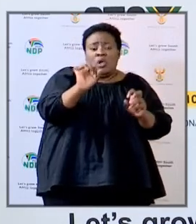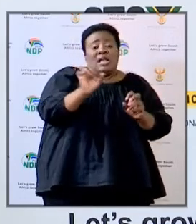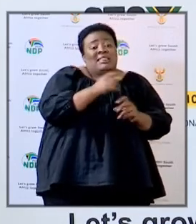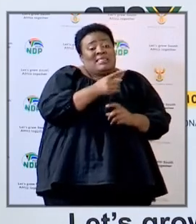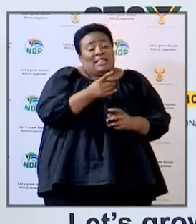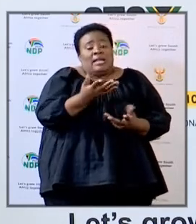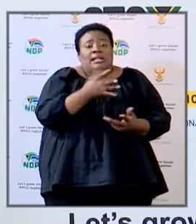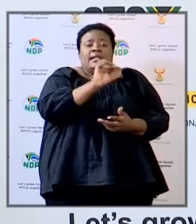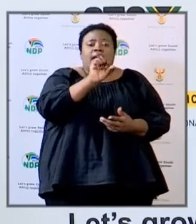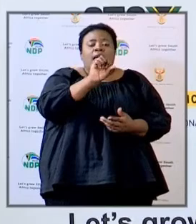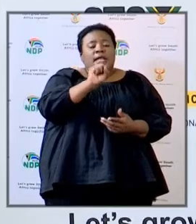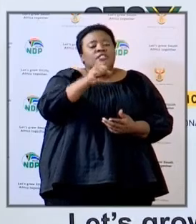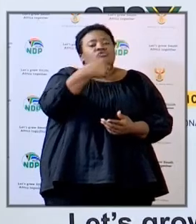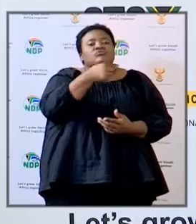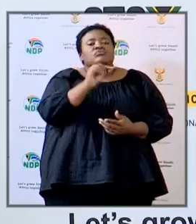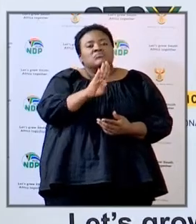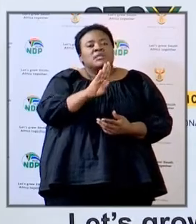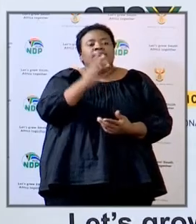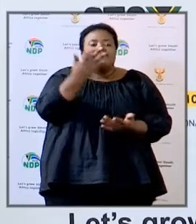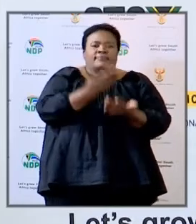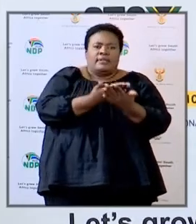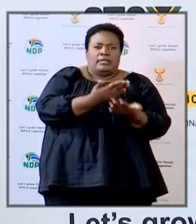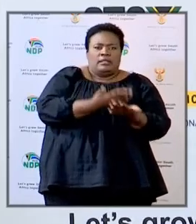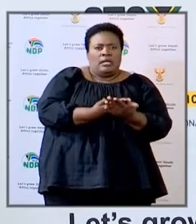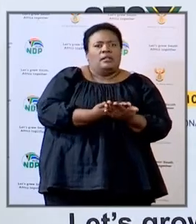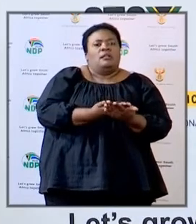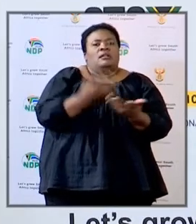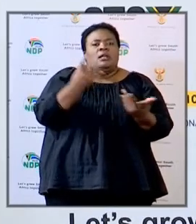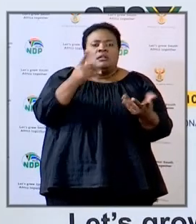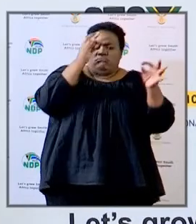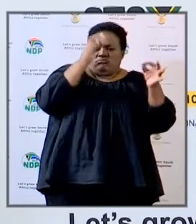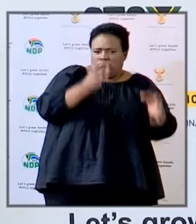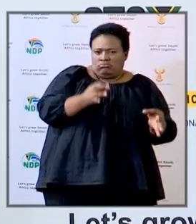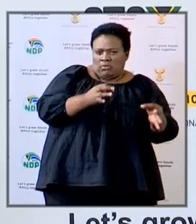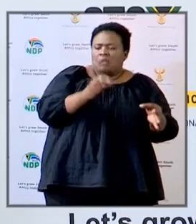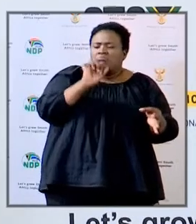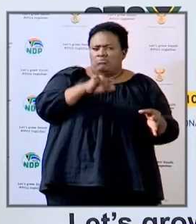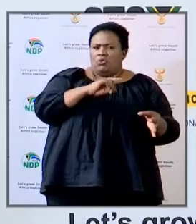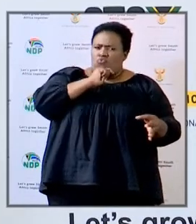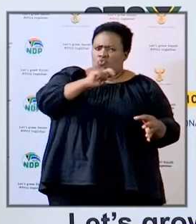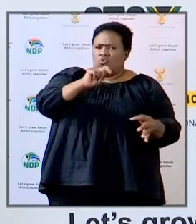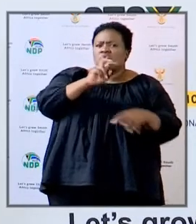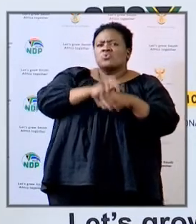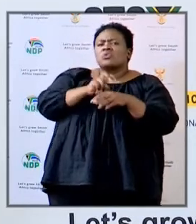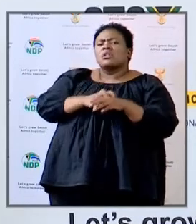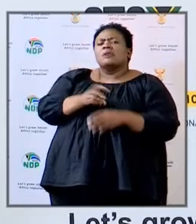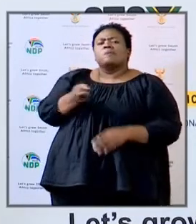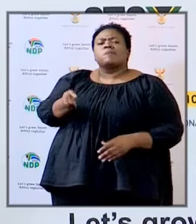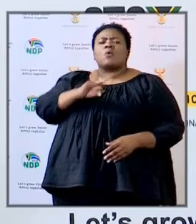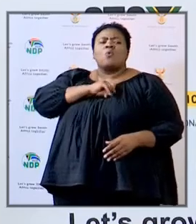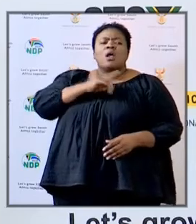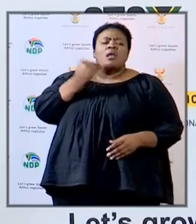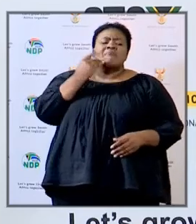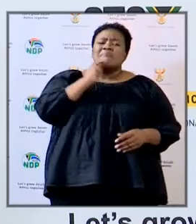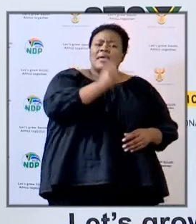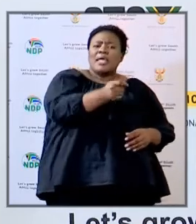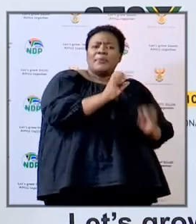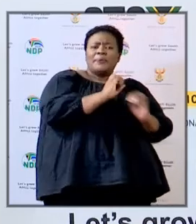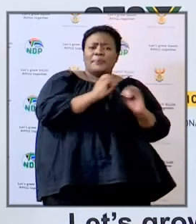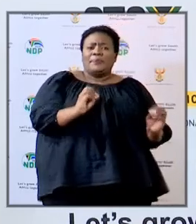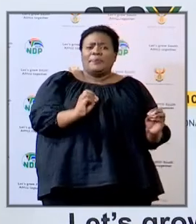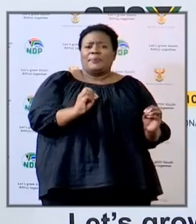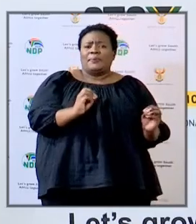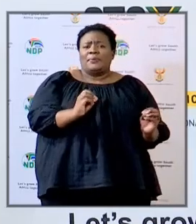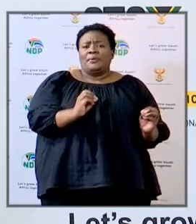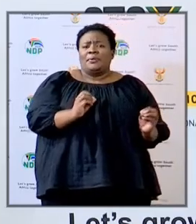governing body must satisfy itself that indeed there is a need to assist because at the end of the day if you're not paying fees you are